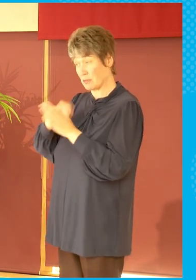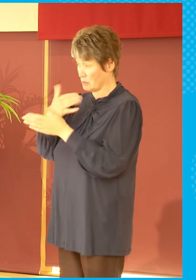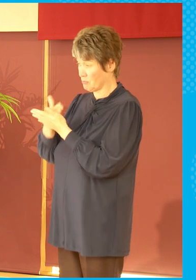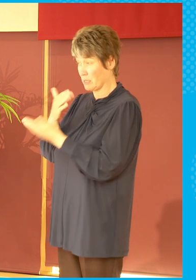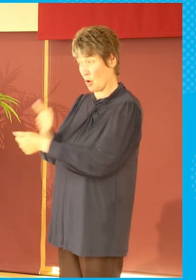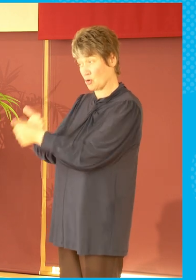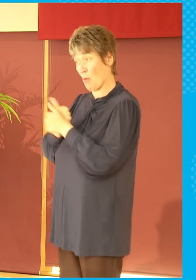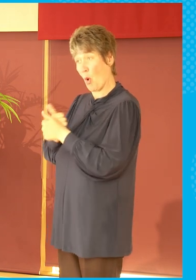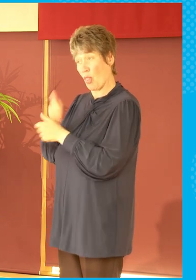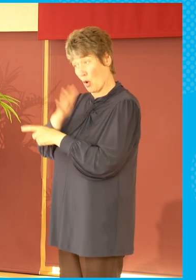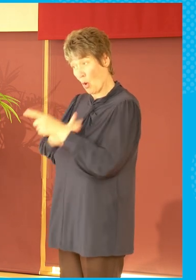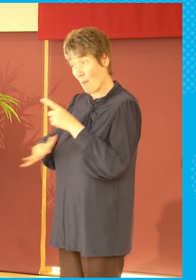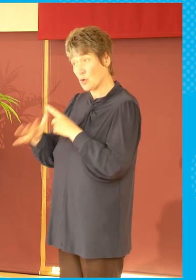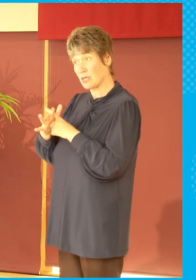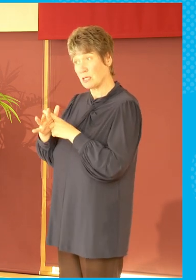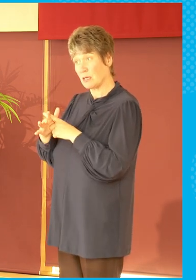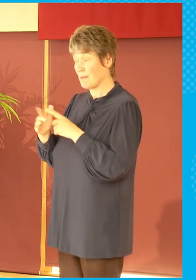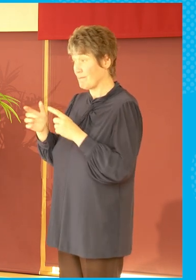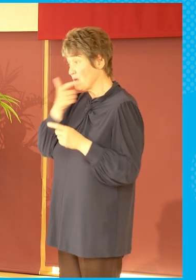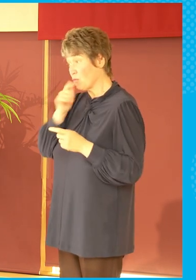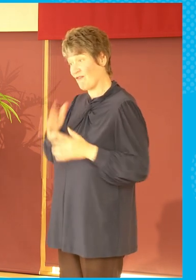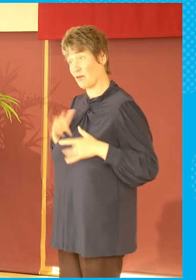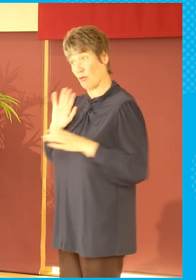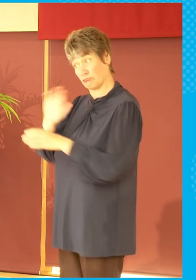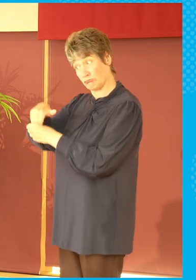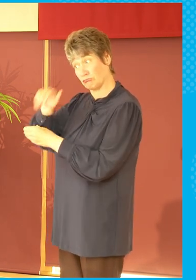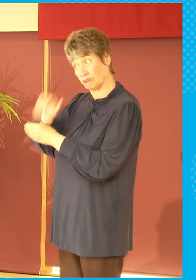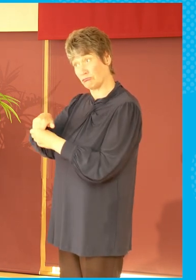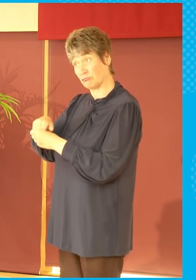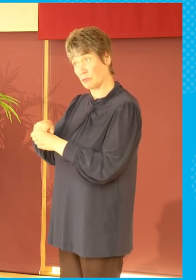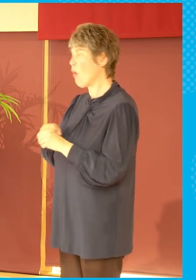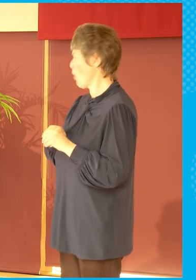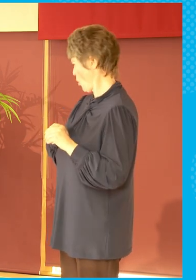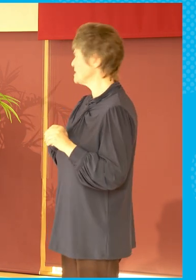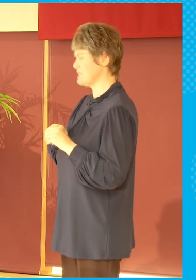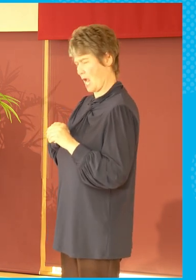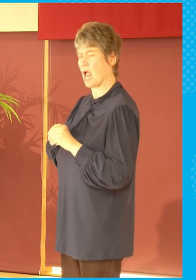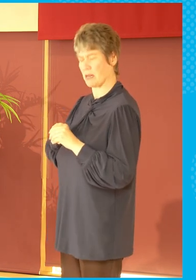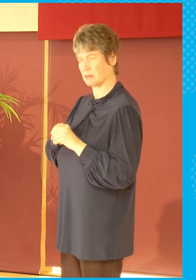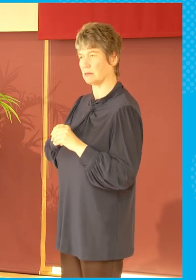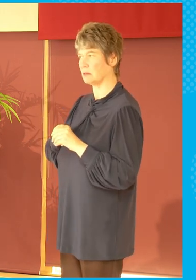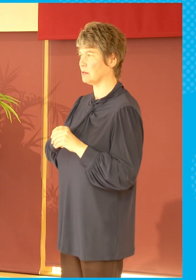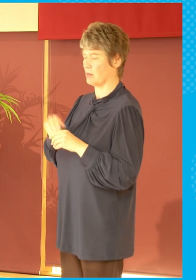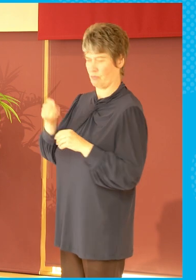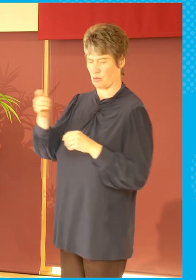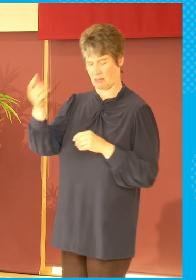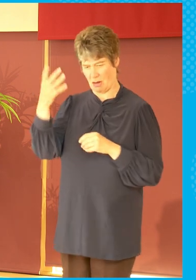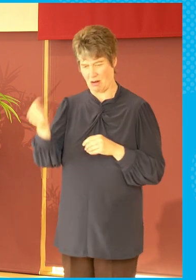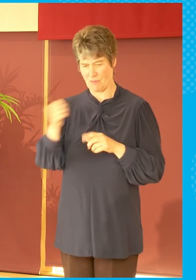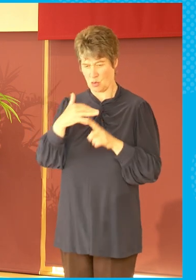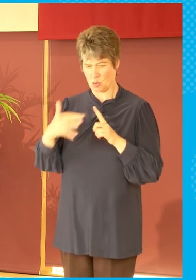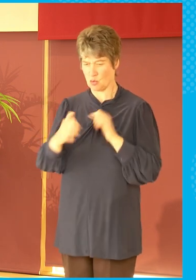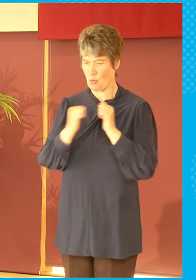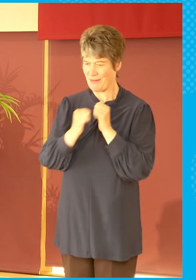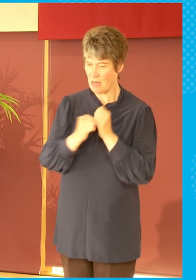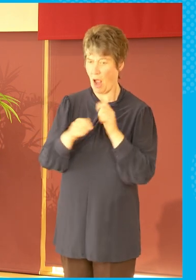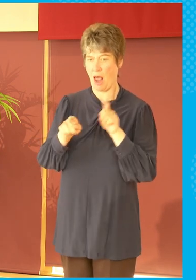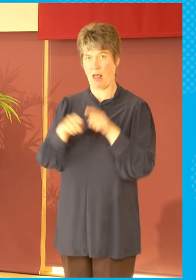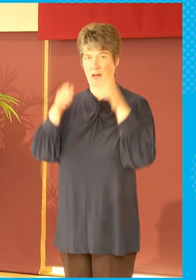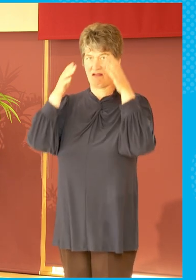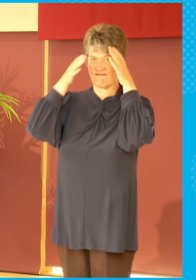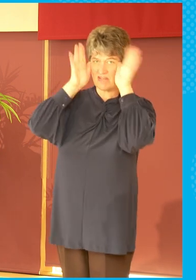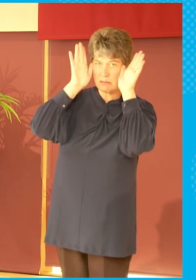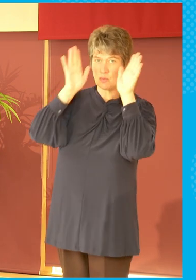Definitely, obviously, you have your spaces, you have, you your social media, your Facebook, your Instagram.